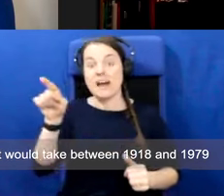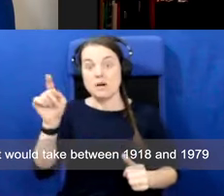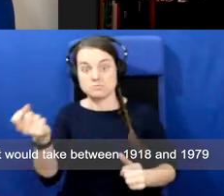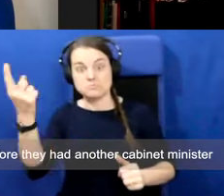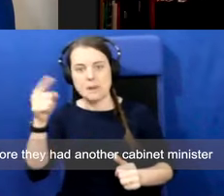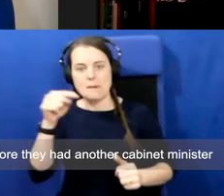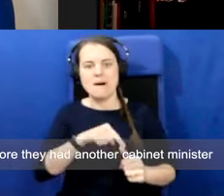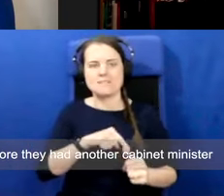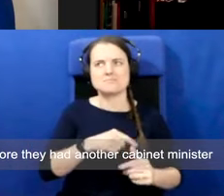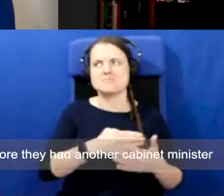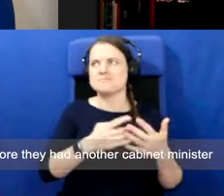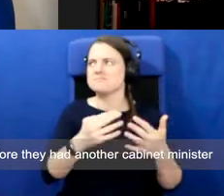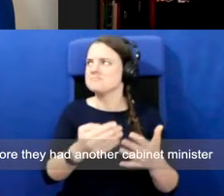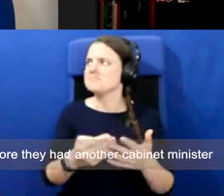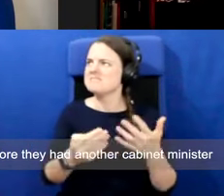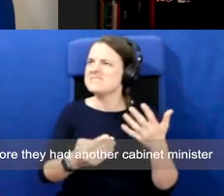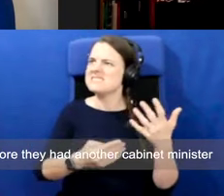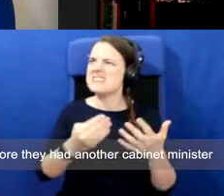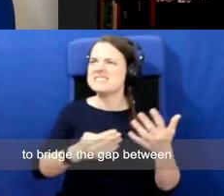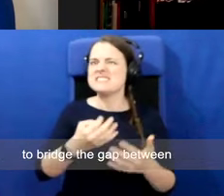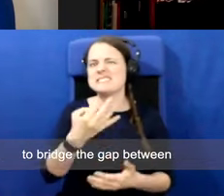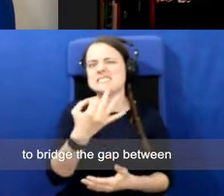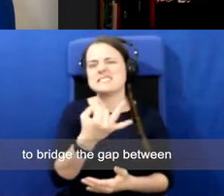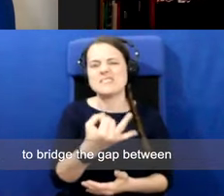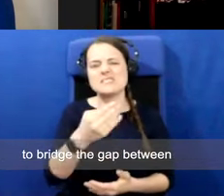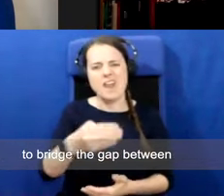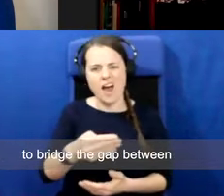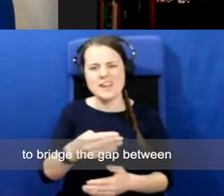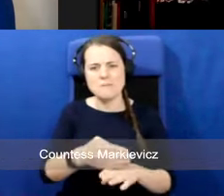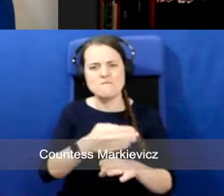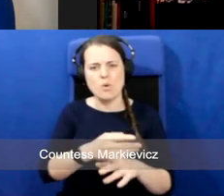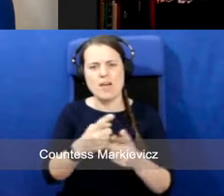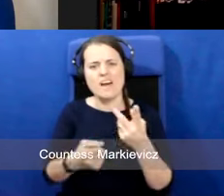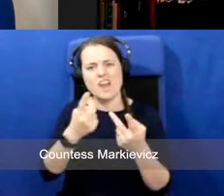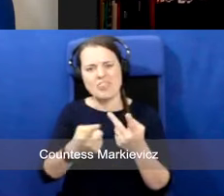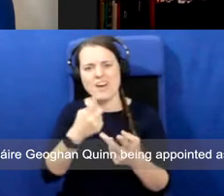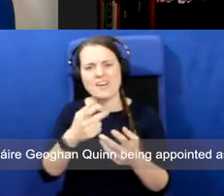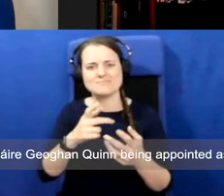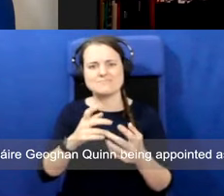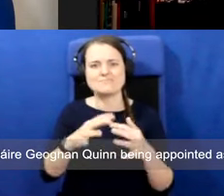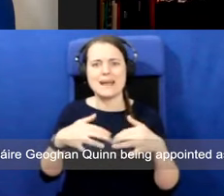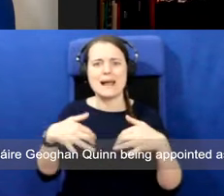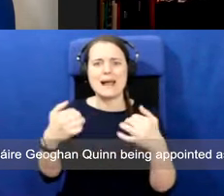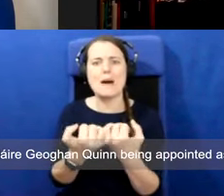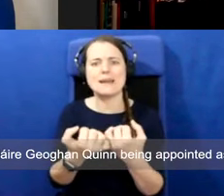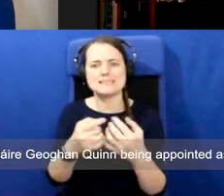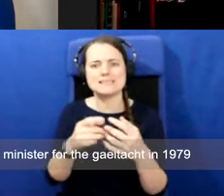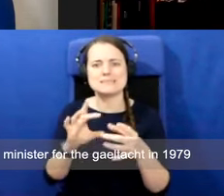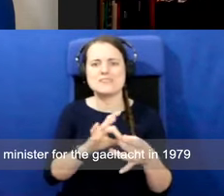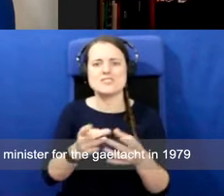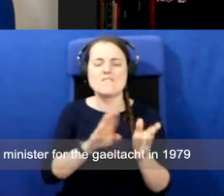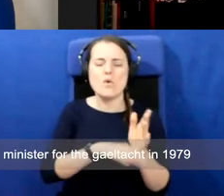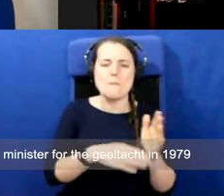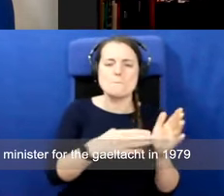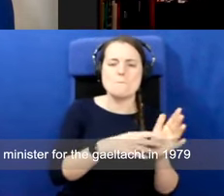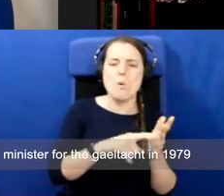and 1979 before they had another cabinet minister to bridge the gap between Constance Markievicz and Maura Gagin Quinn being